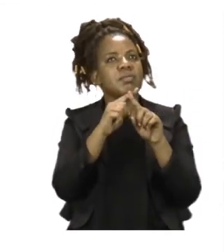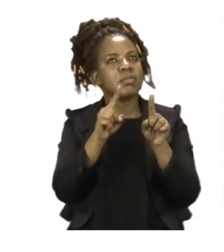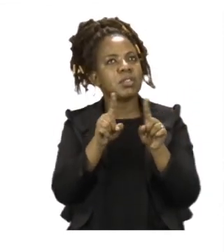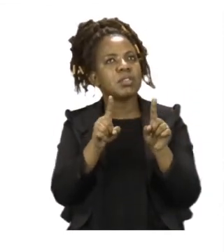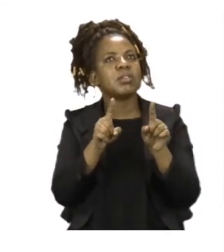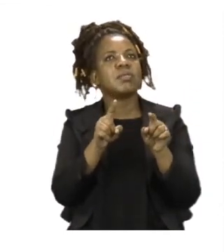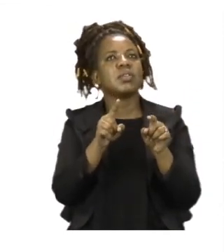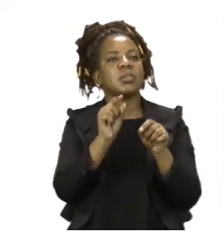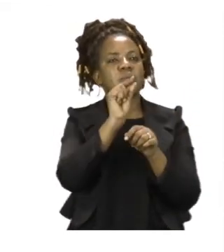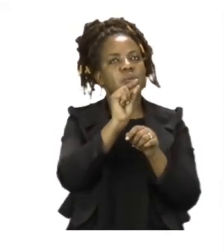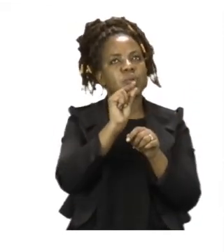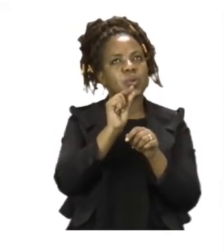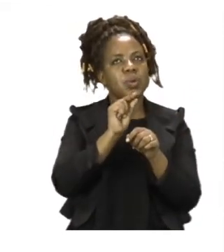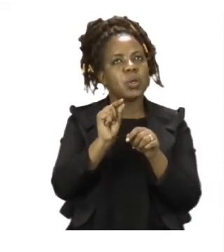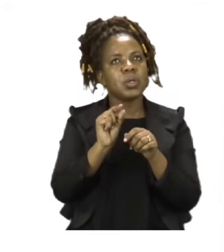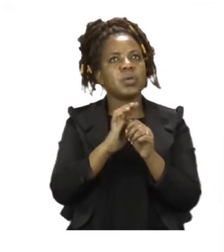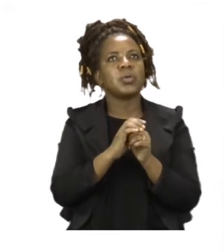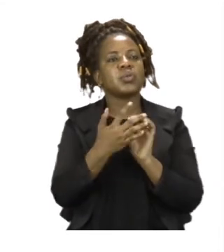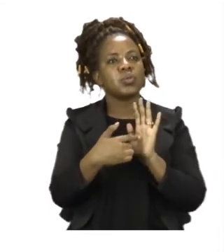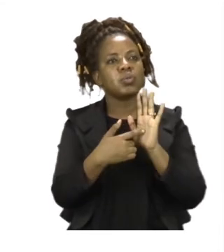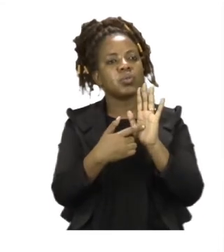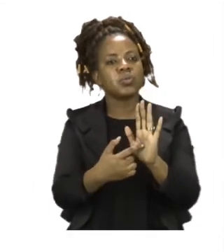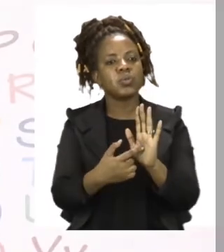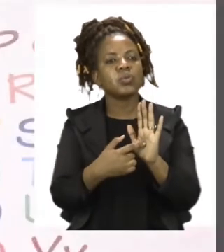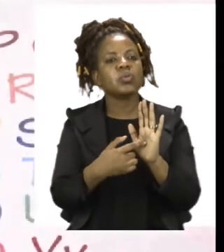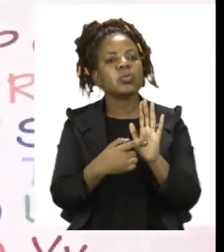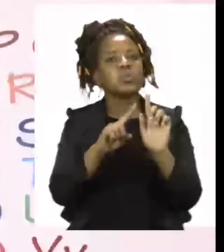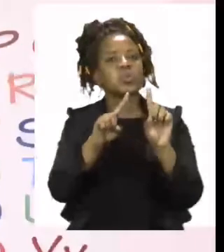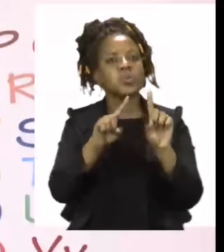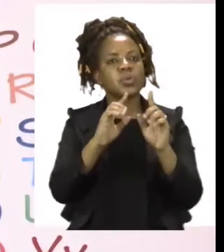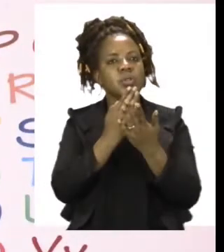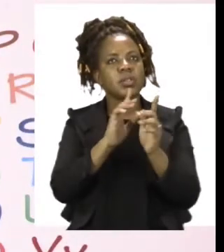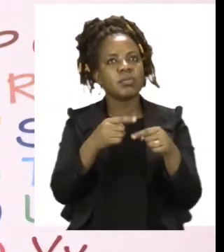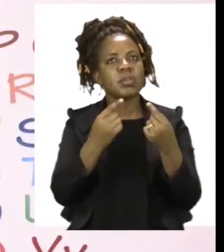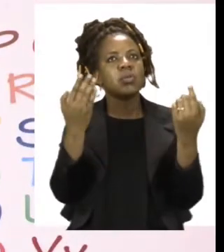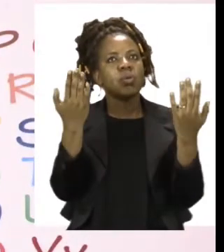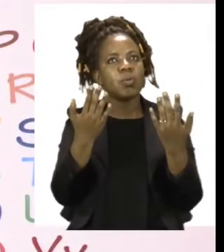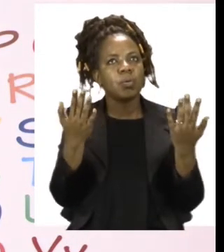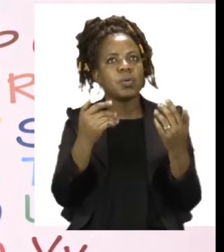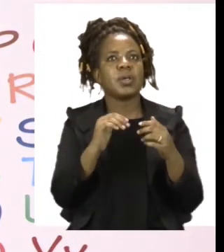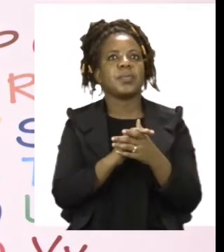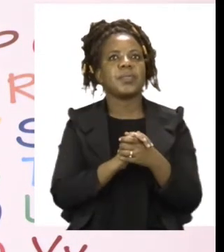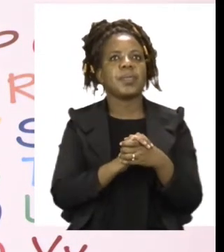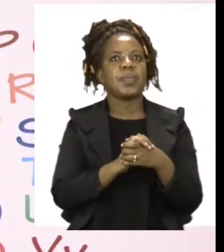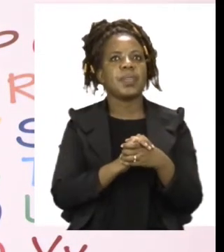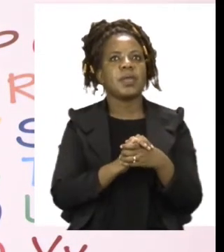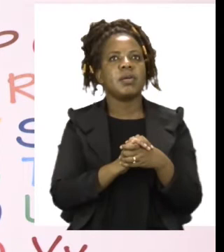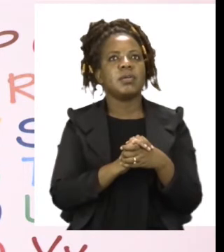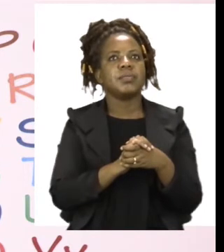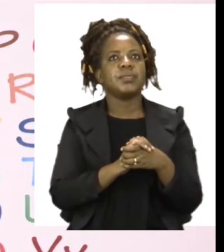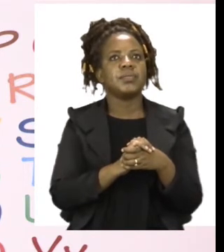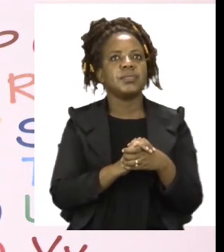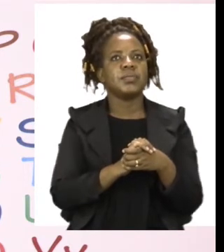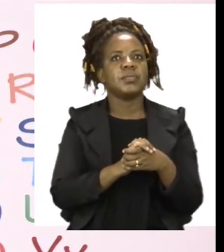prepositions in sentences using our friend here Mr. Lion. Mr. Lion is going to show